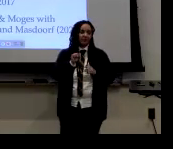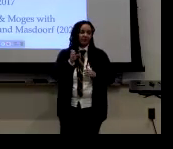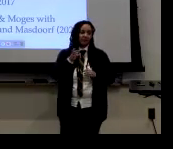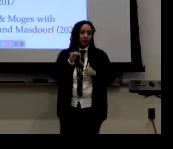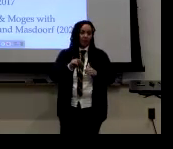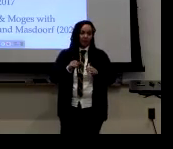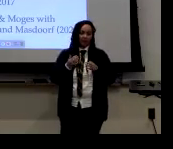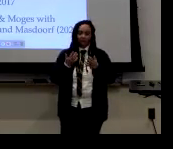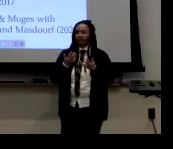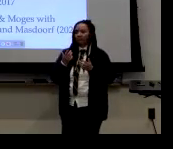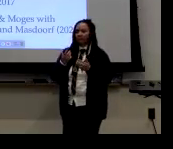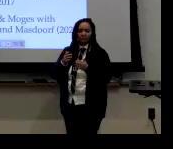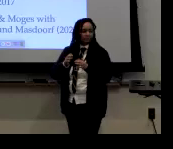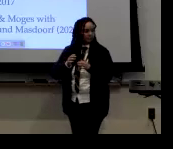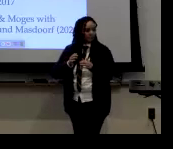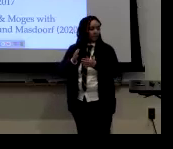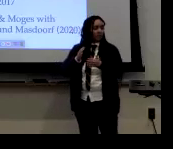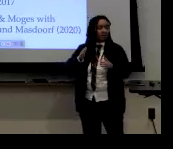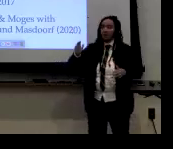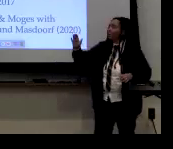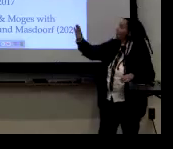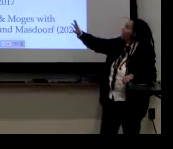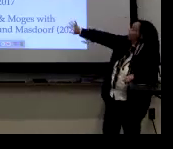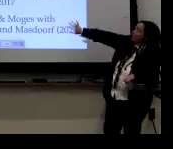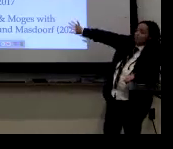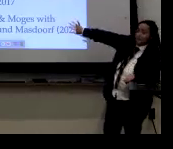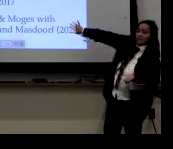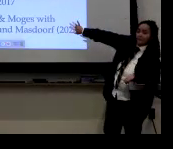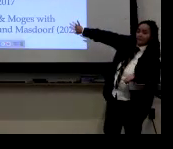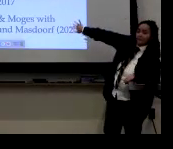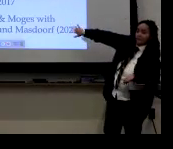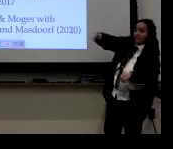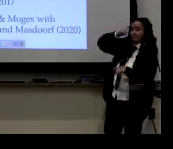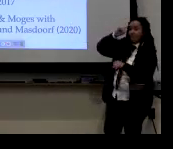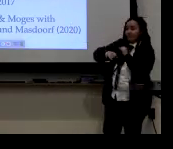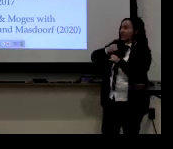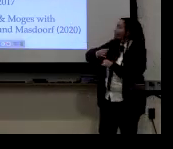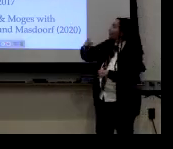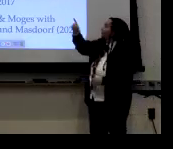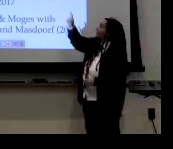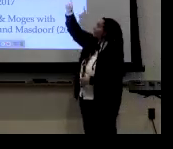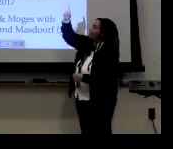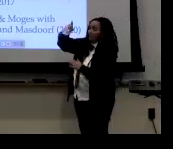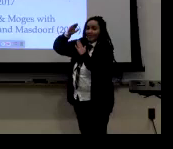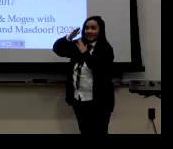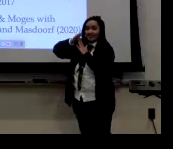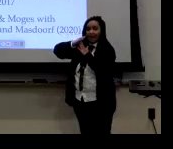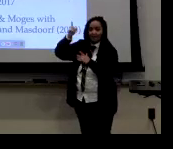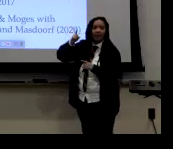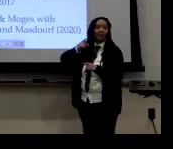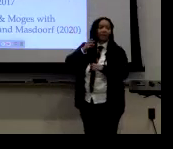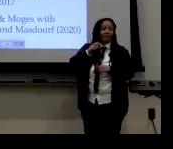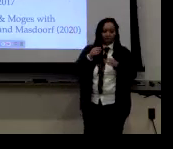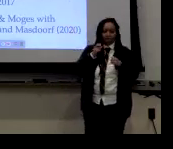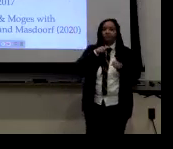gender identity as well, rather than just gay. So for the international